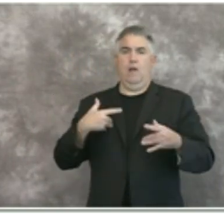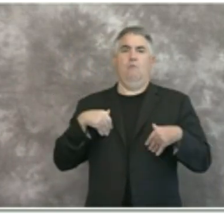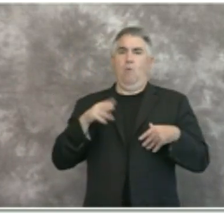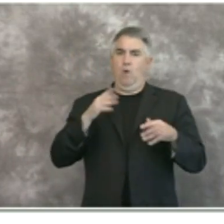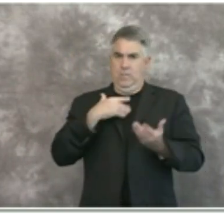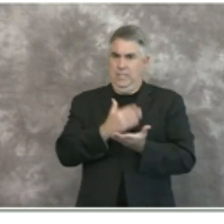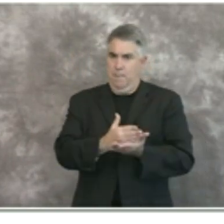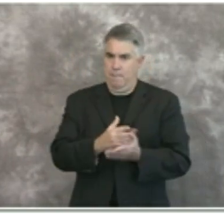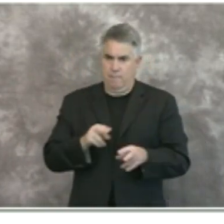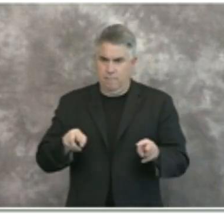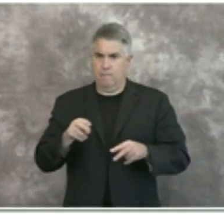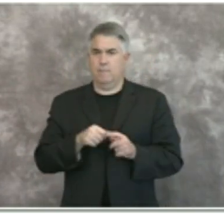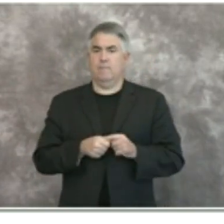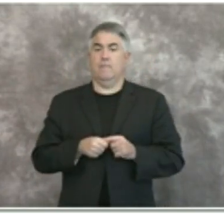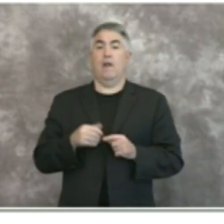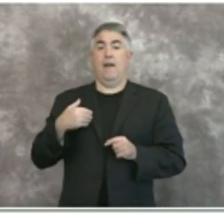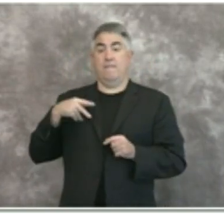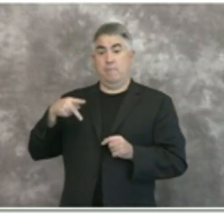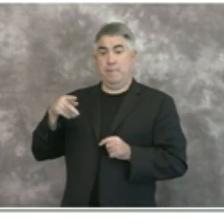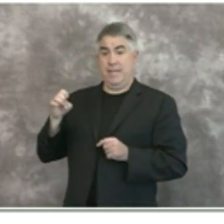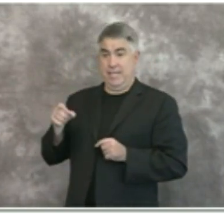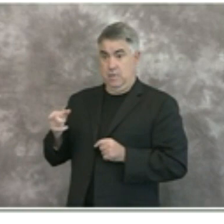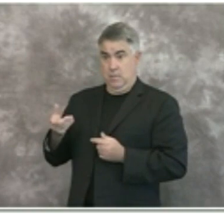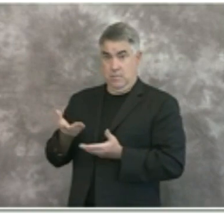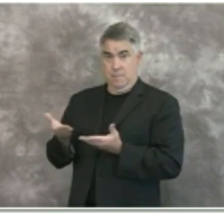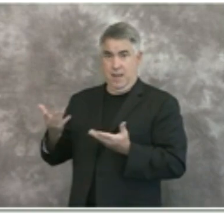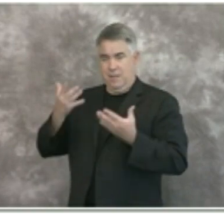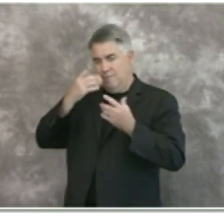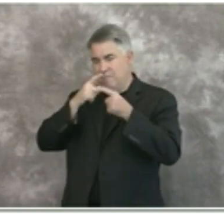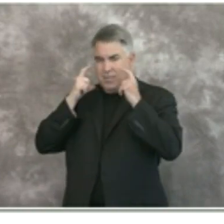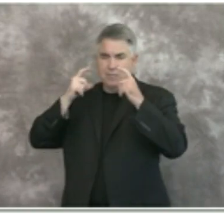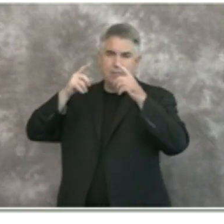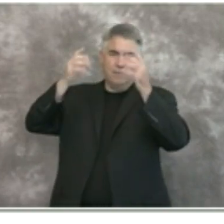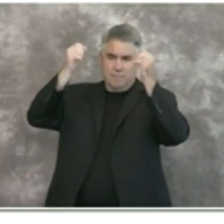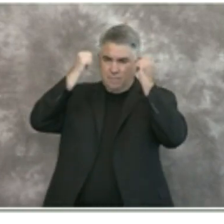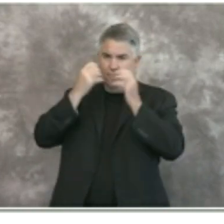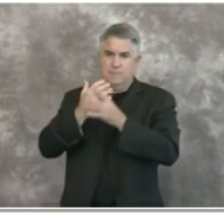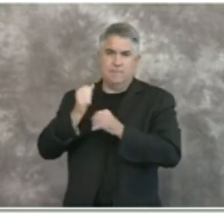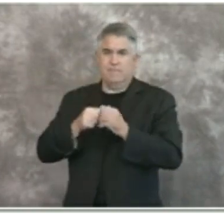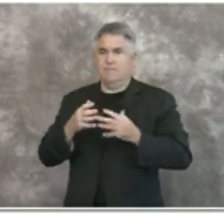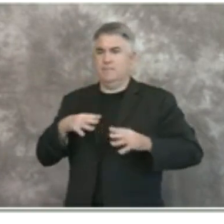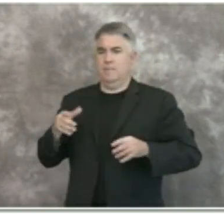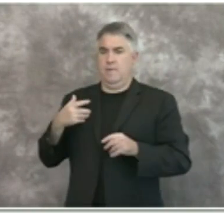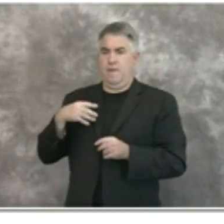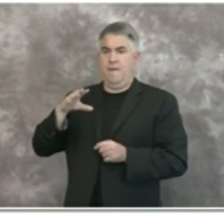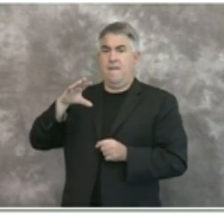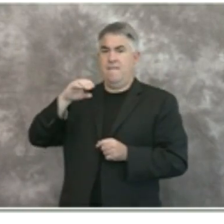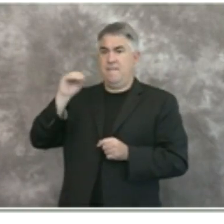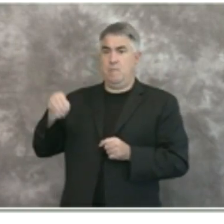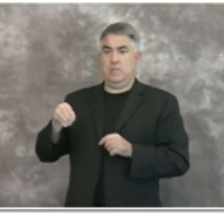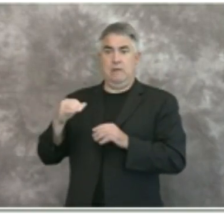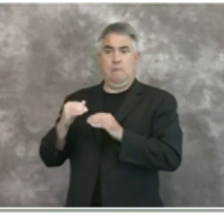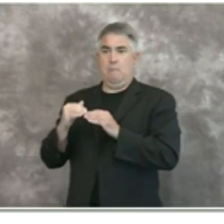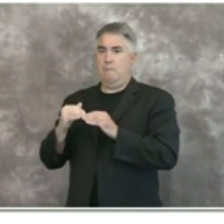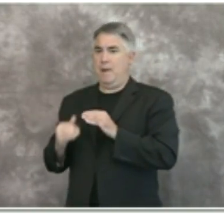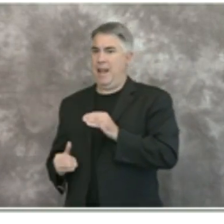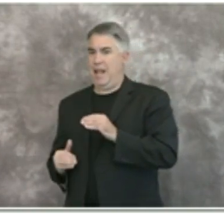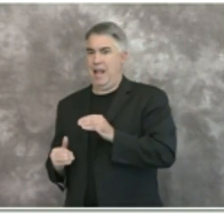ppe supply that is uh below is 50 or below that singular